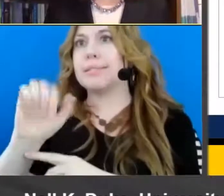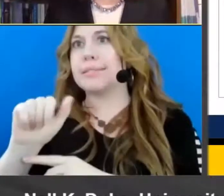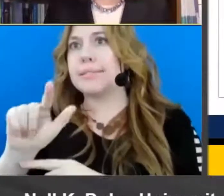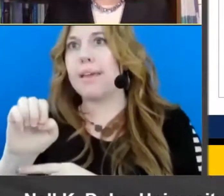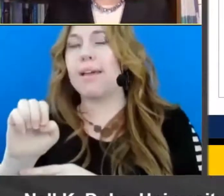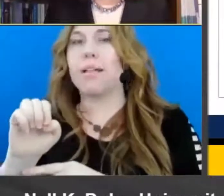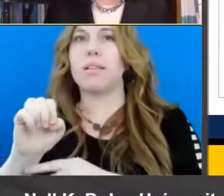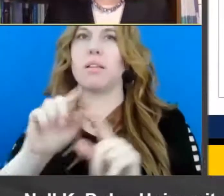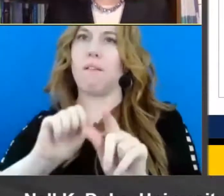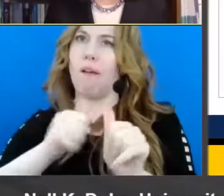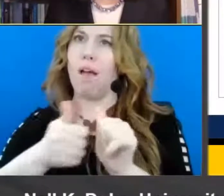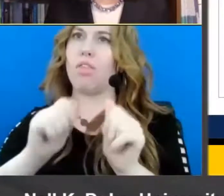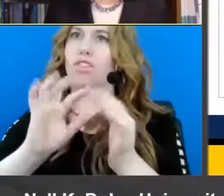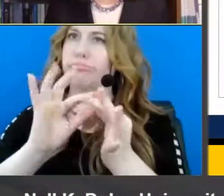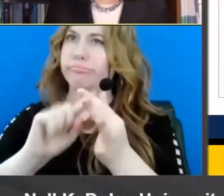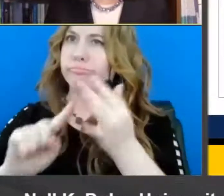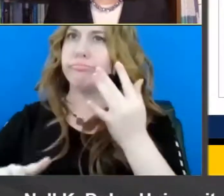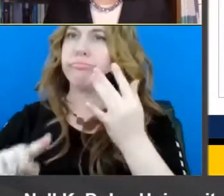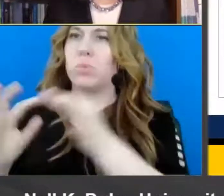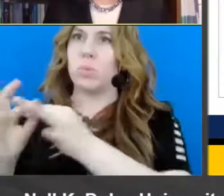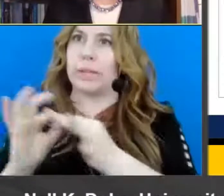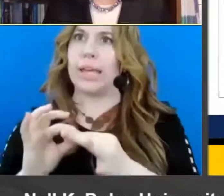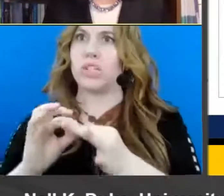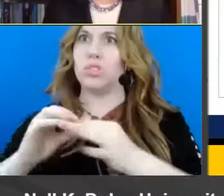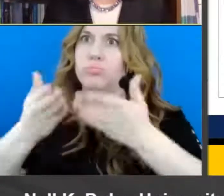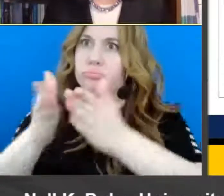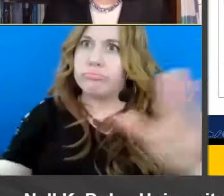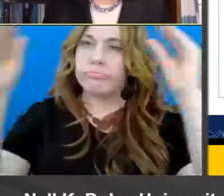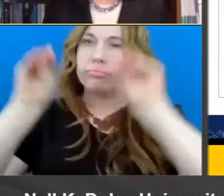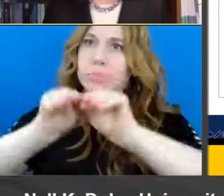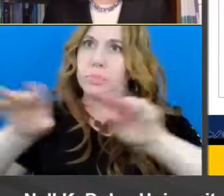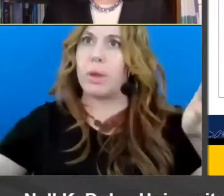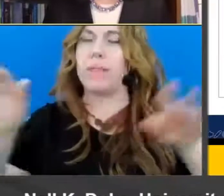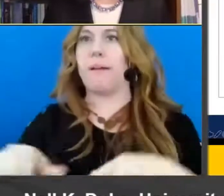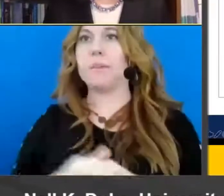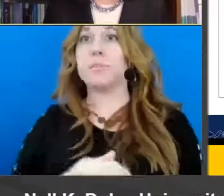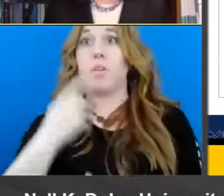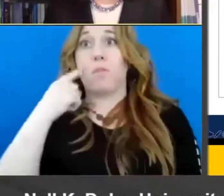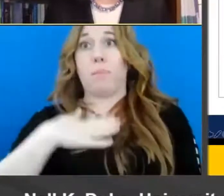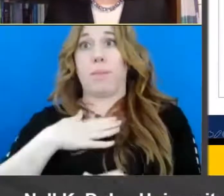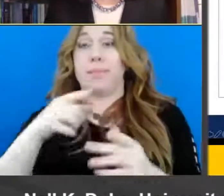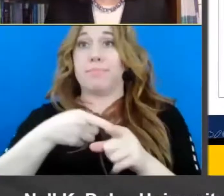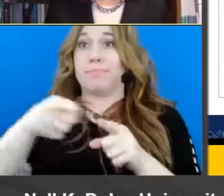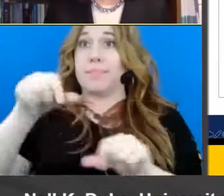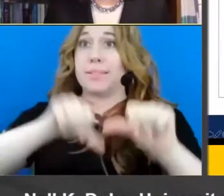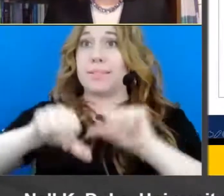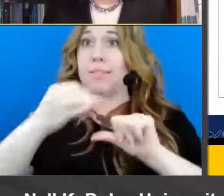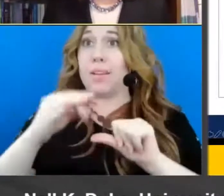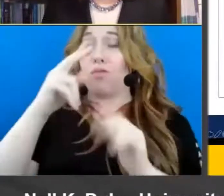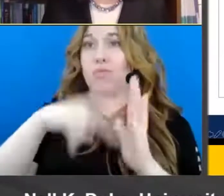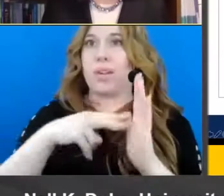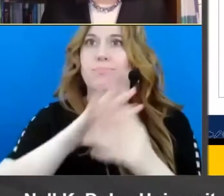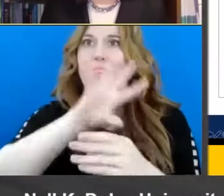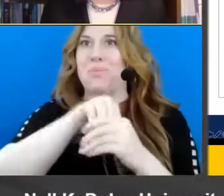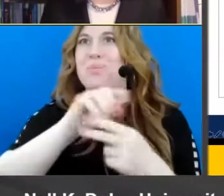the widespread use of that reading instruction. So for me, a science of reading encompasses all of these things and it probably goes